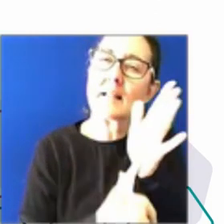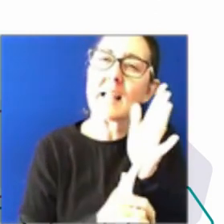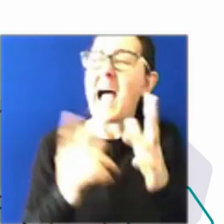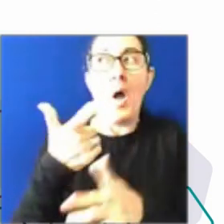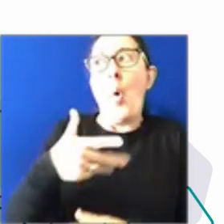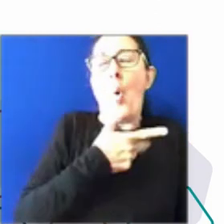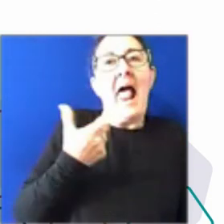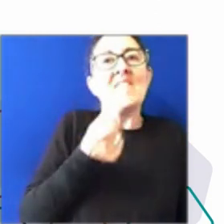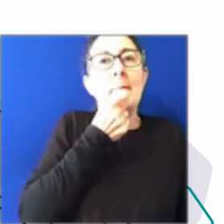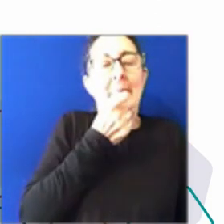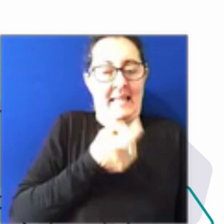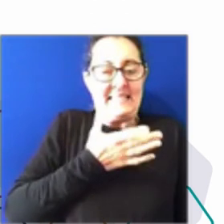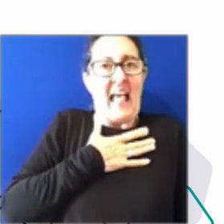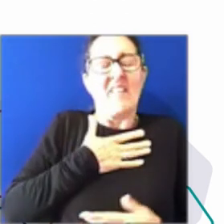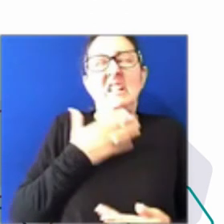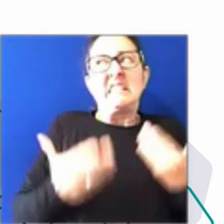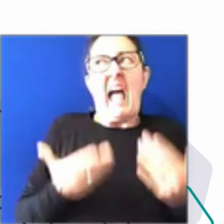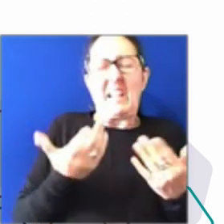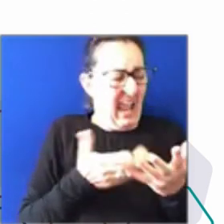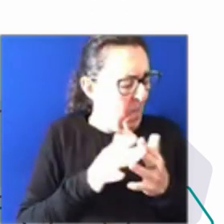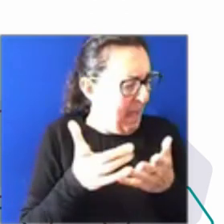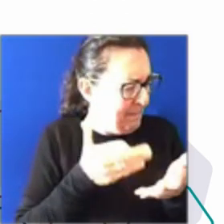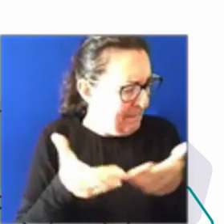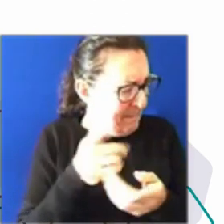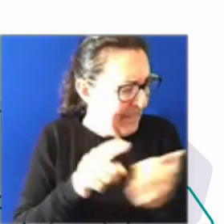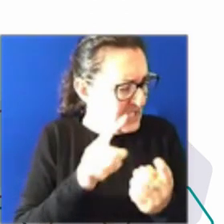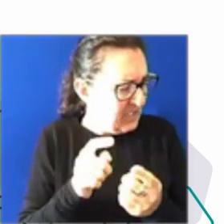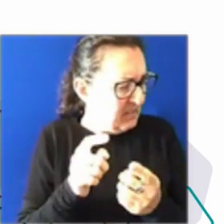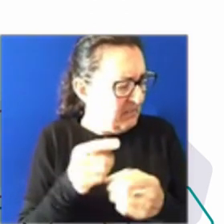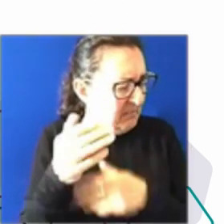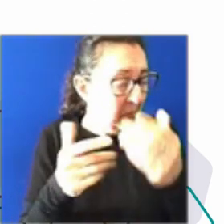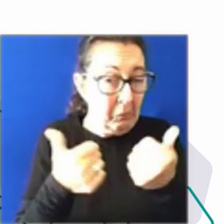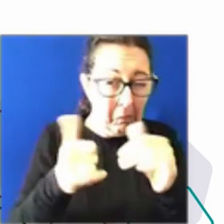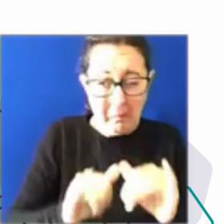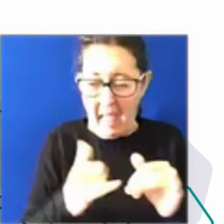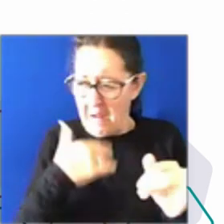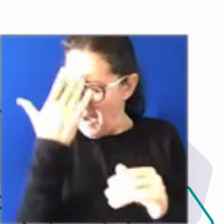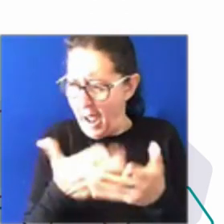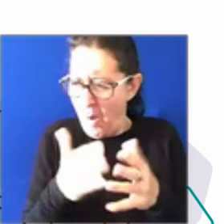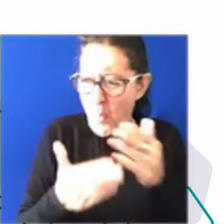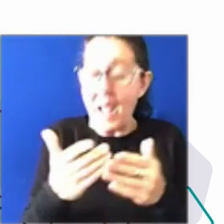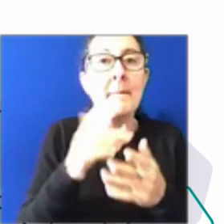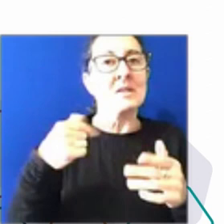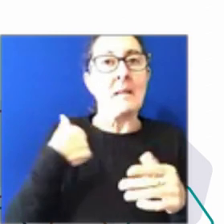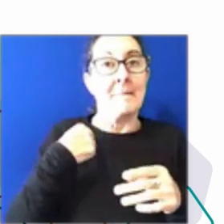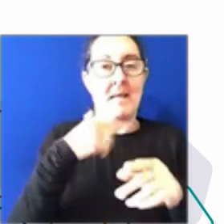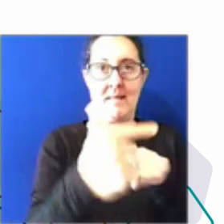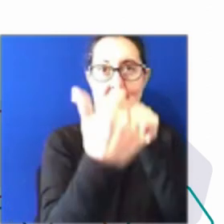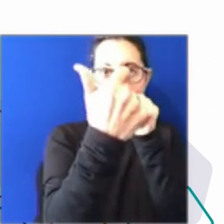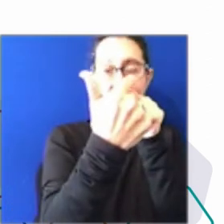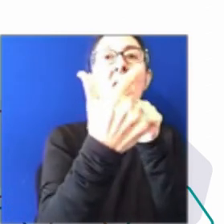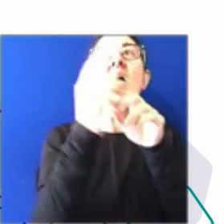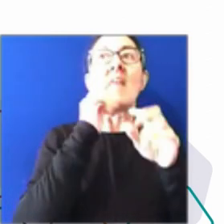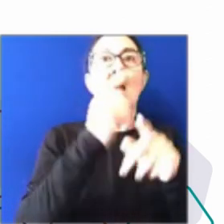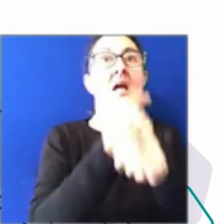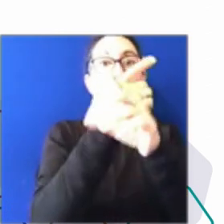how did that meeting go? What we're missing is the conversation right after the meeting back to the desk or whatever because it just stops. And then usually you run